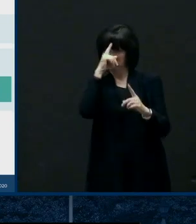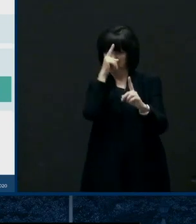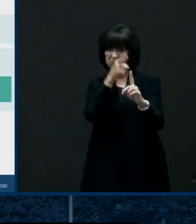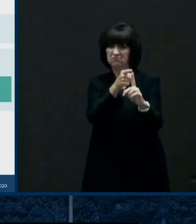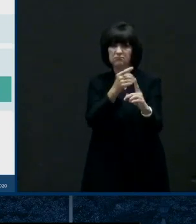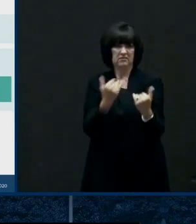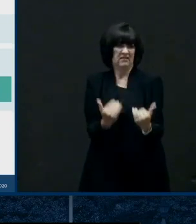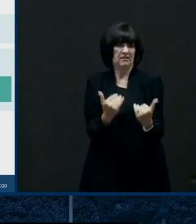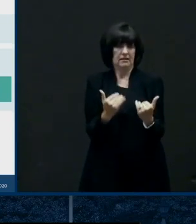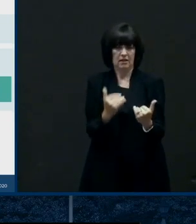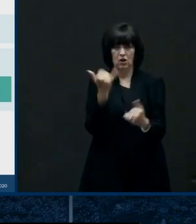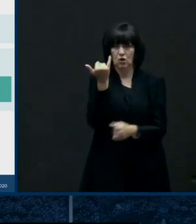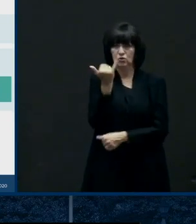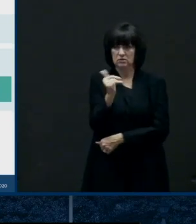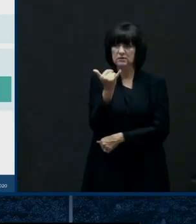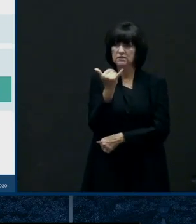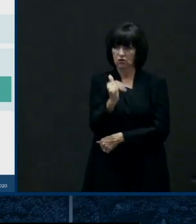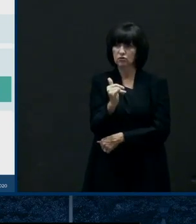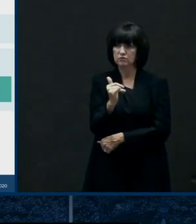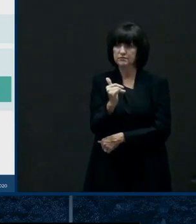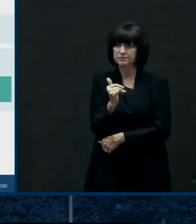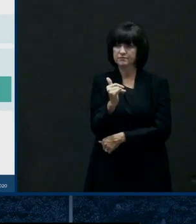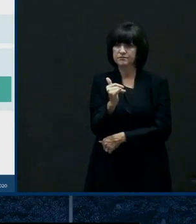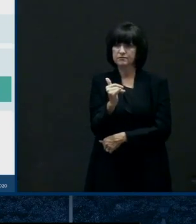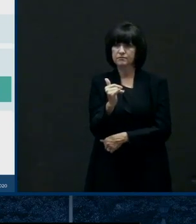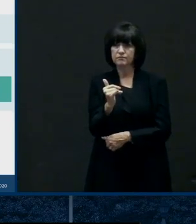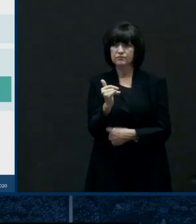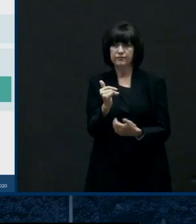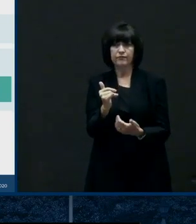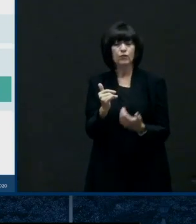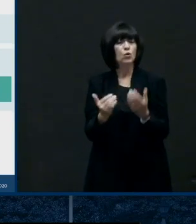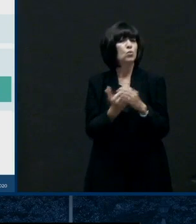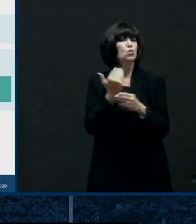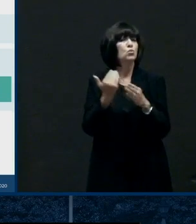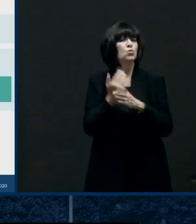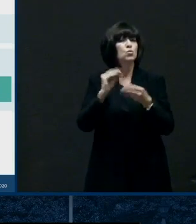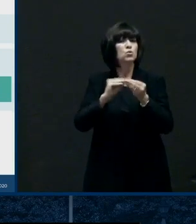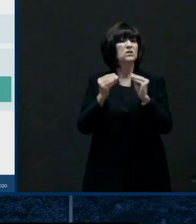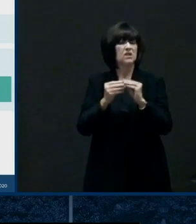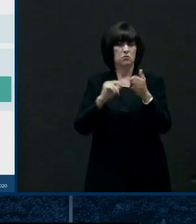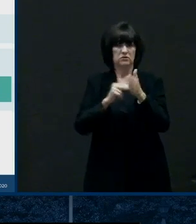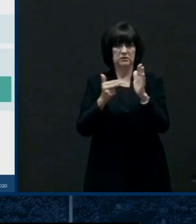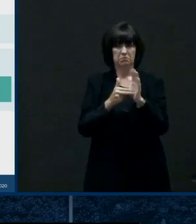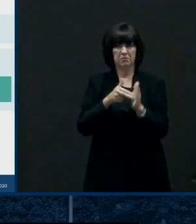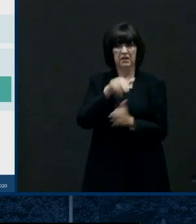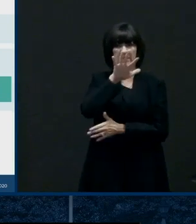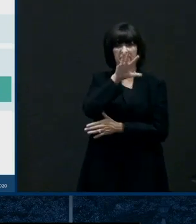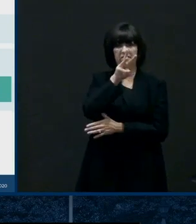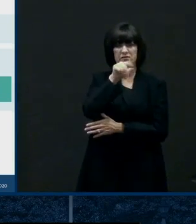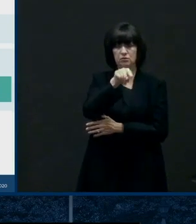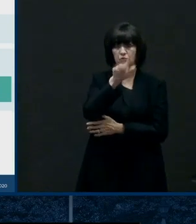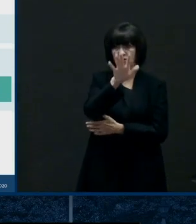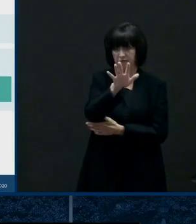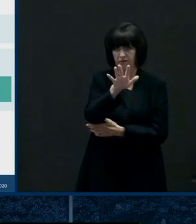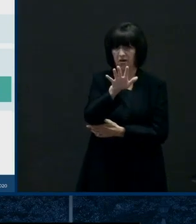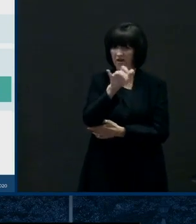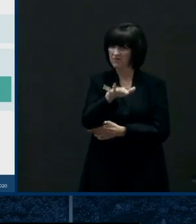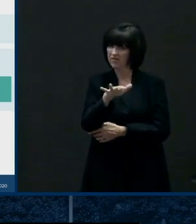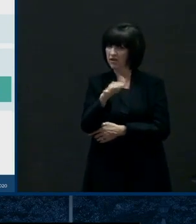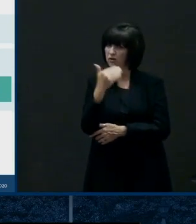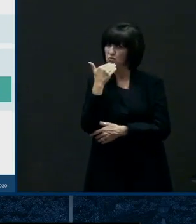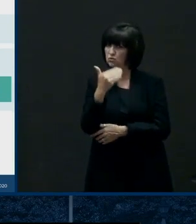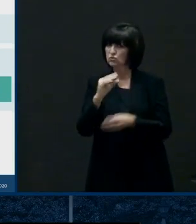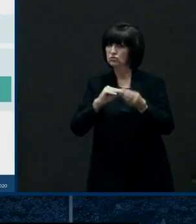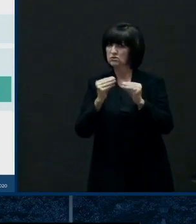uh on a daily basis uh on 56.5 which is very strong uh compared to where we've been in the last